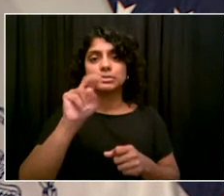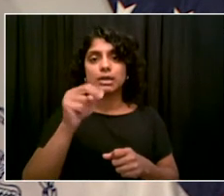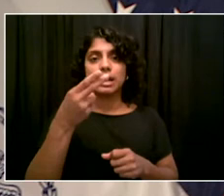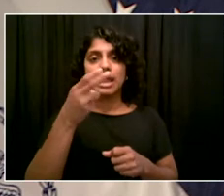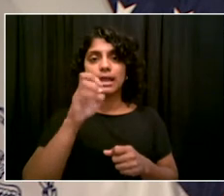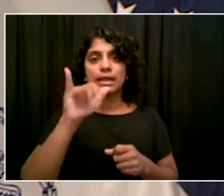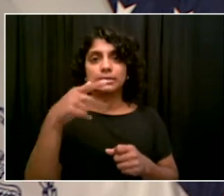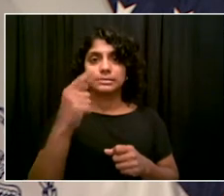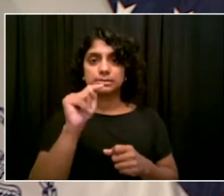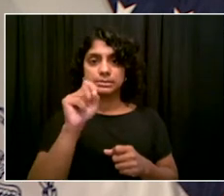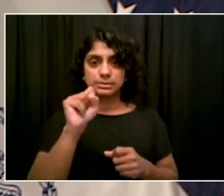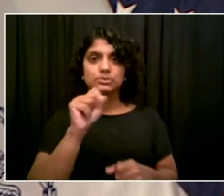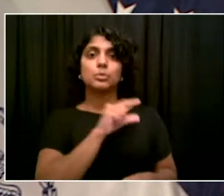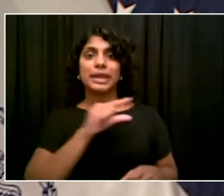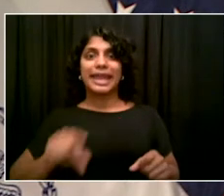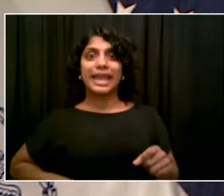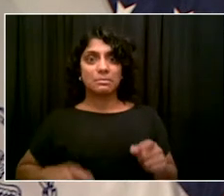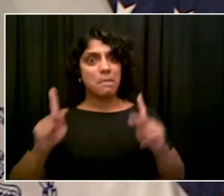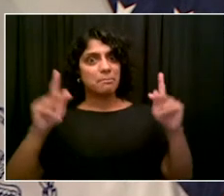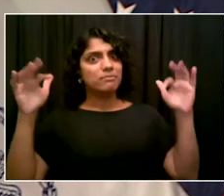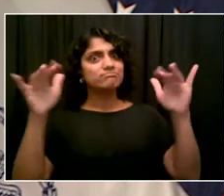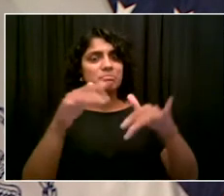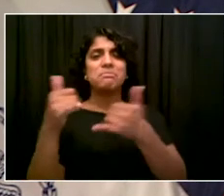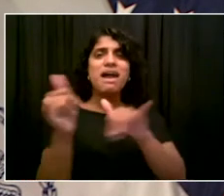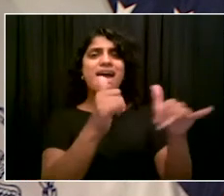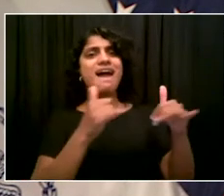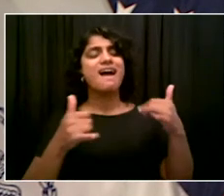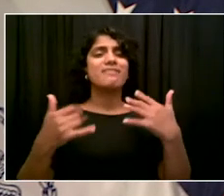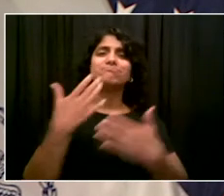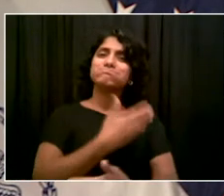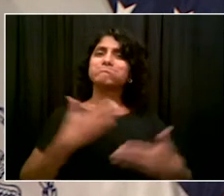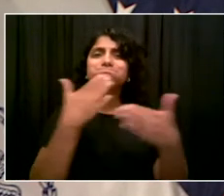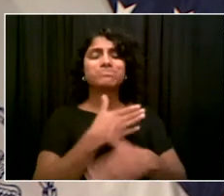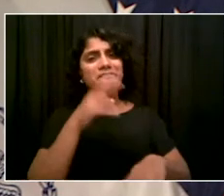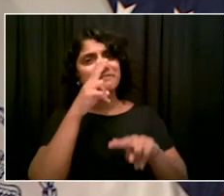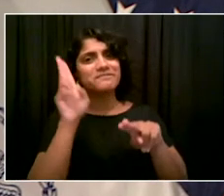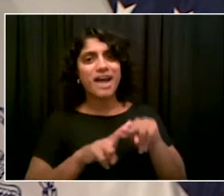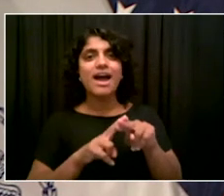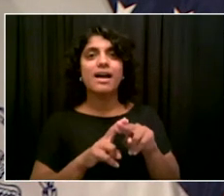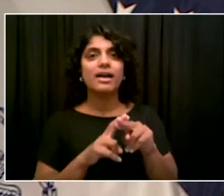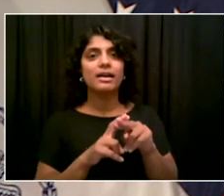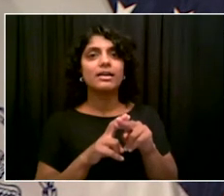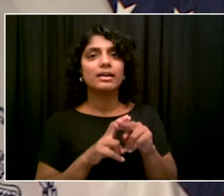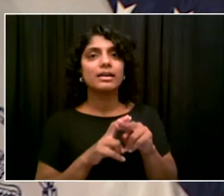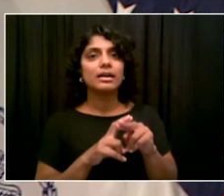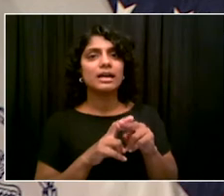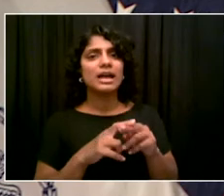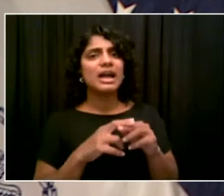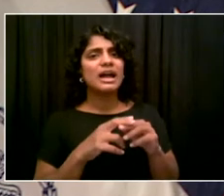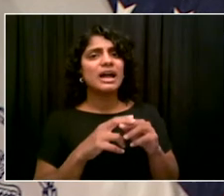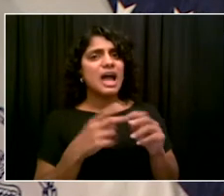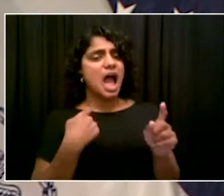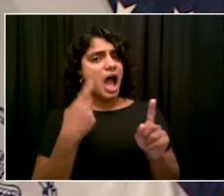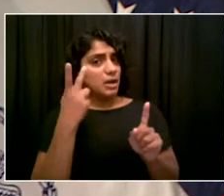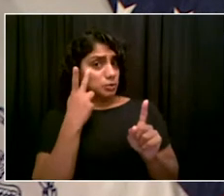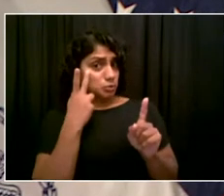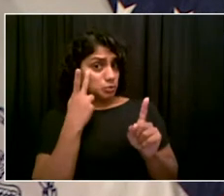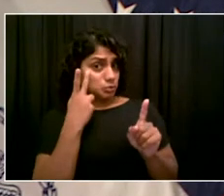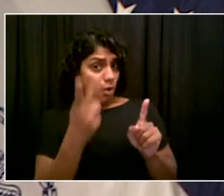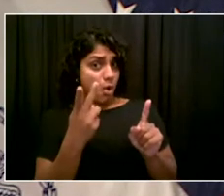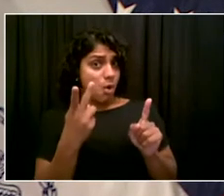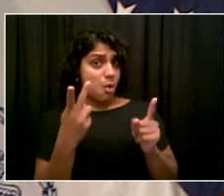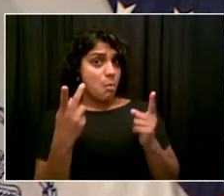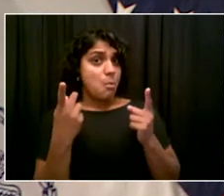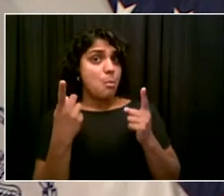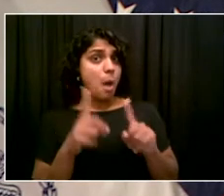Fresh Air Fund has the permits from SAPO and the NYPD, yet drivers continue to park in those zones and are, in fact, being encouraged